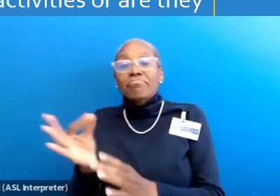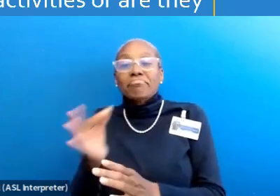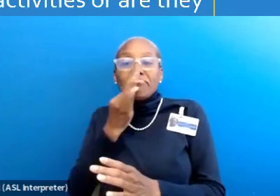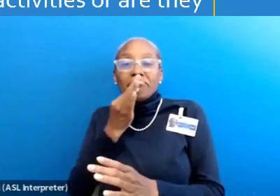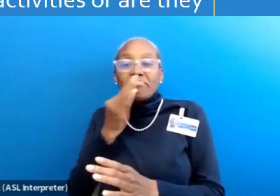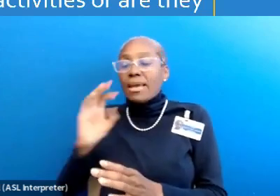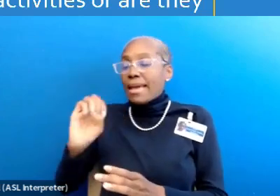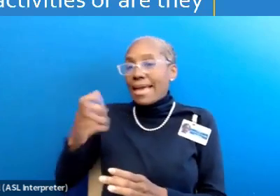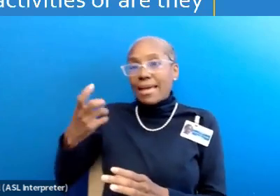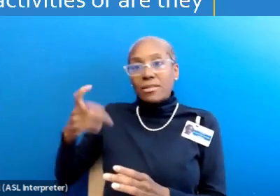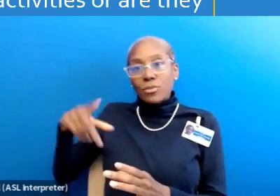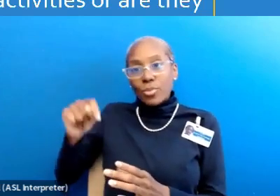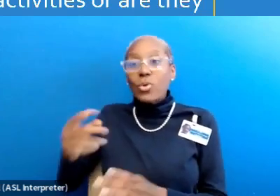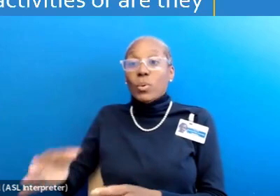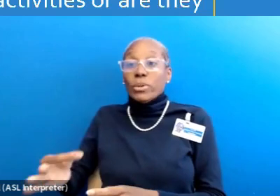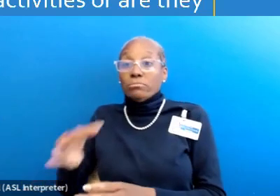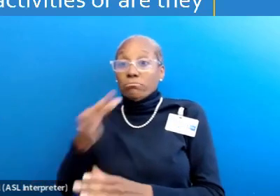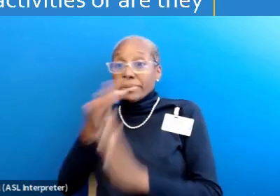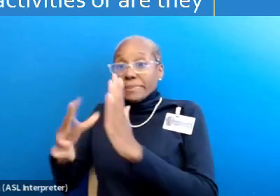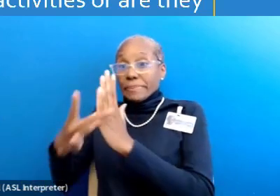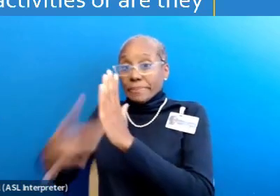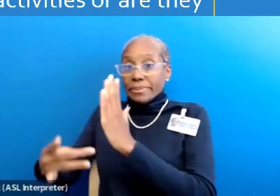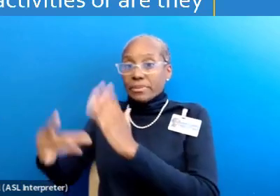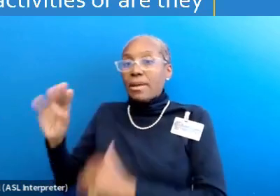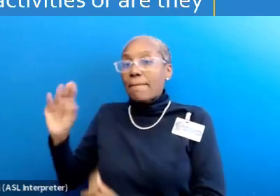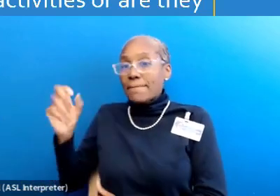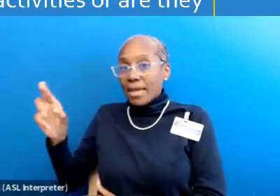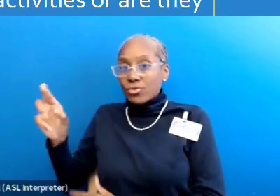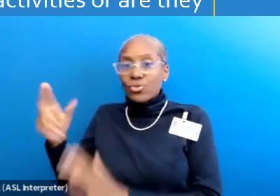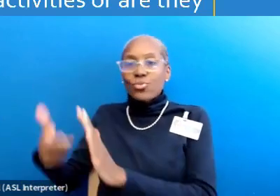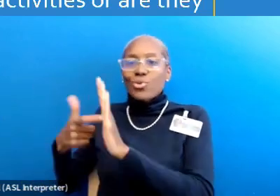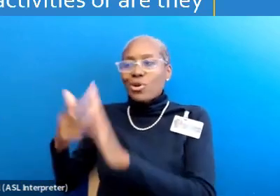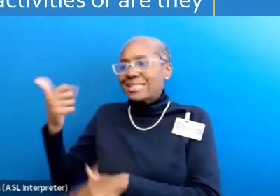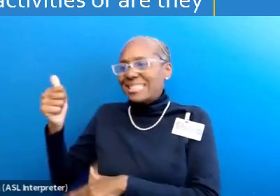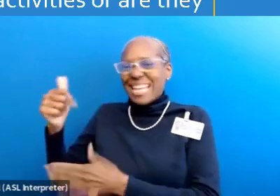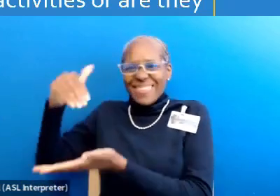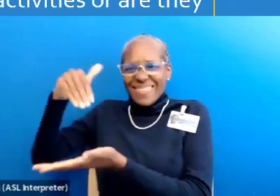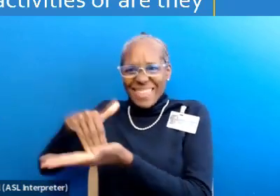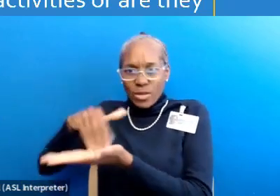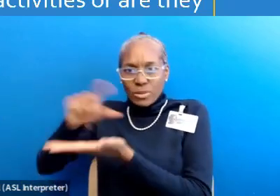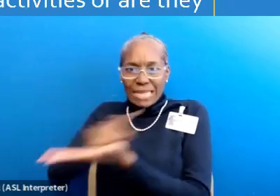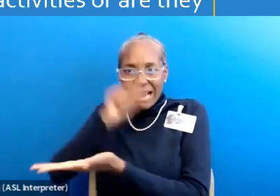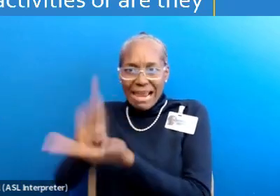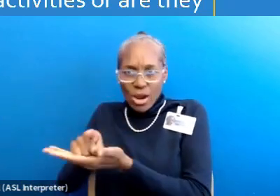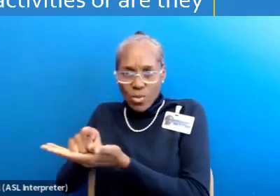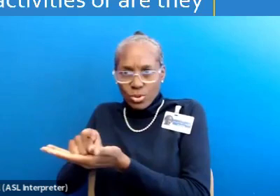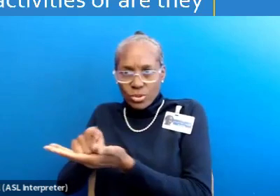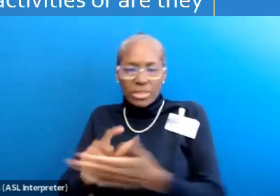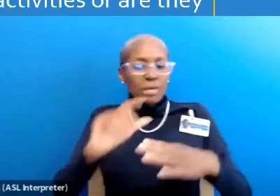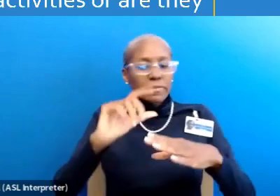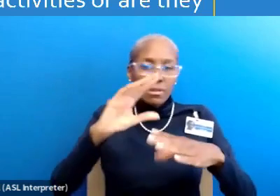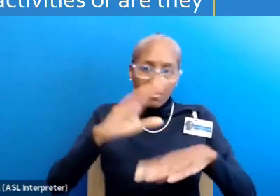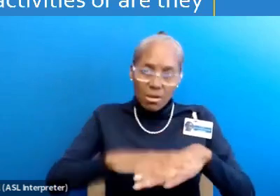master level of performance practice requires about 10,000 hours of deliberate practice. 10,000 hours.